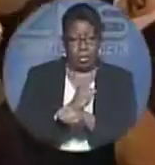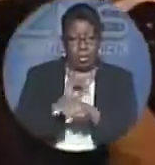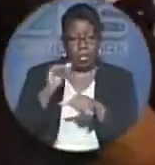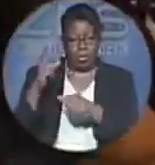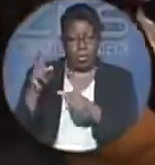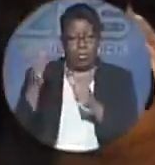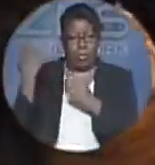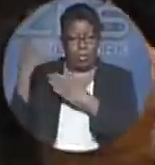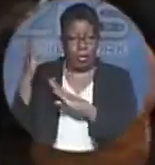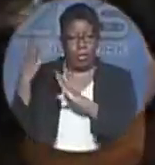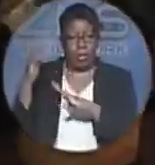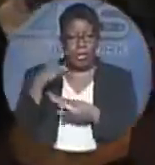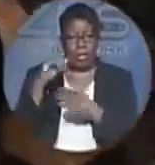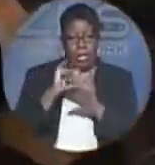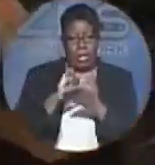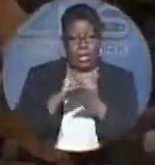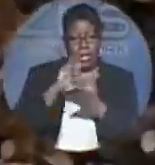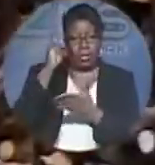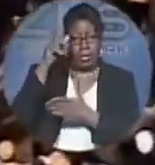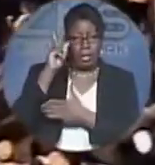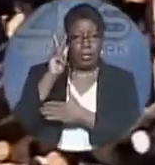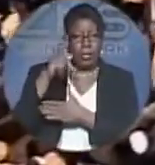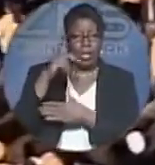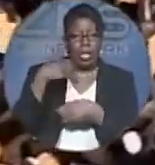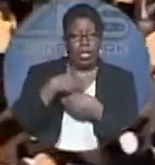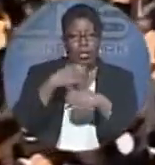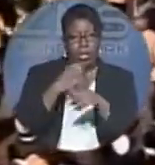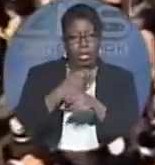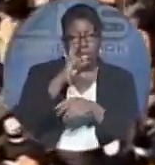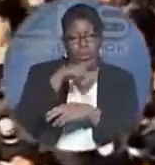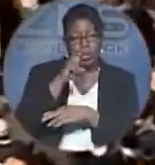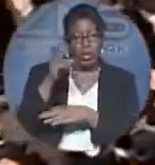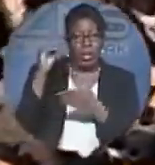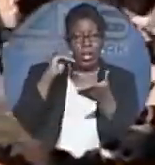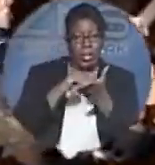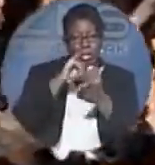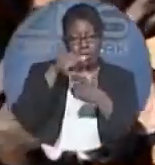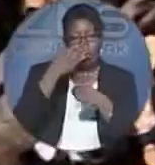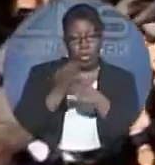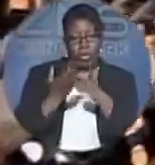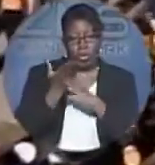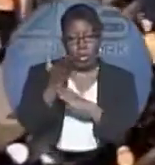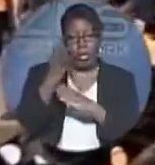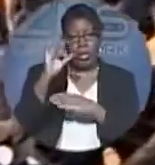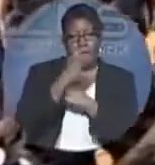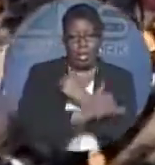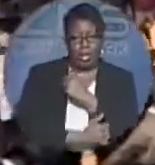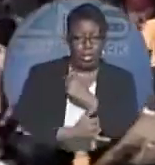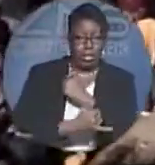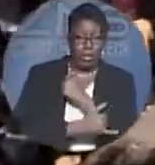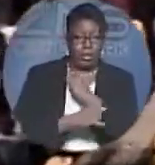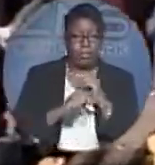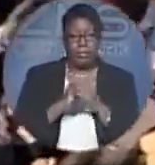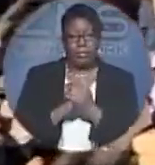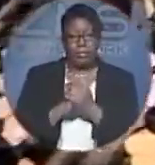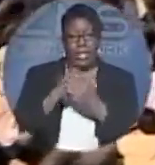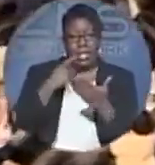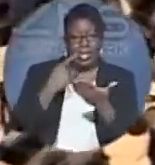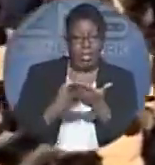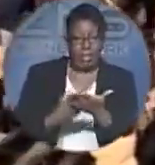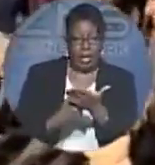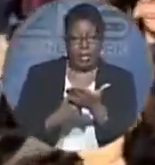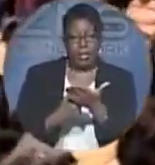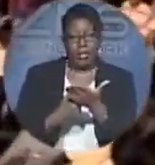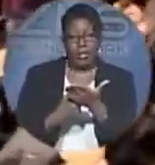Christie added that the Progressive Liberal Party created 22,000 jobs throughout the country. In fact, that's